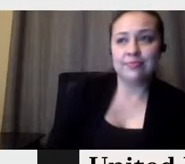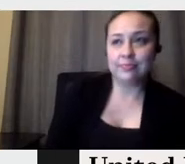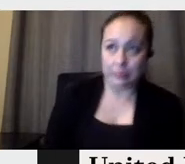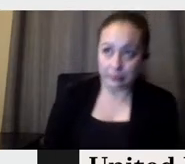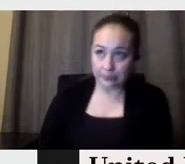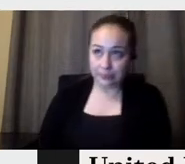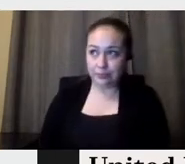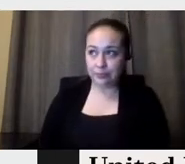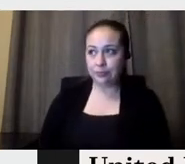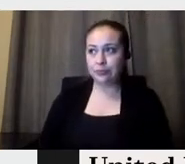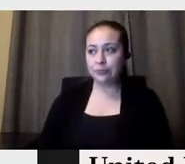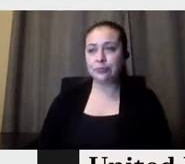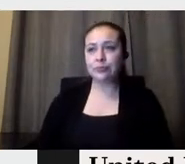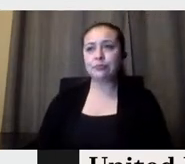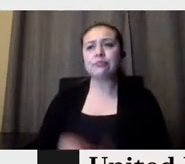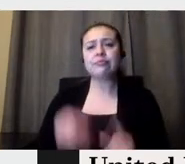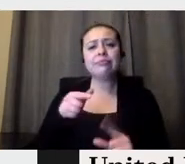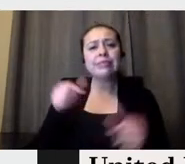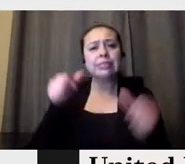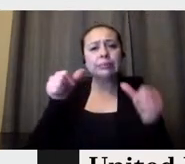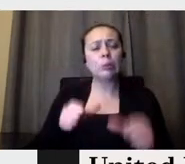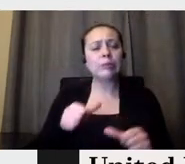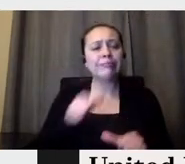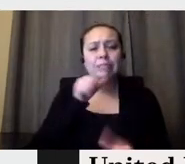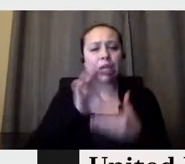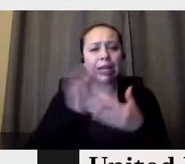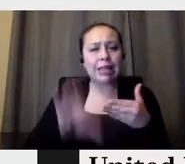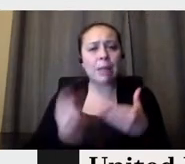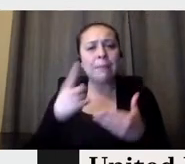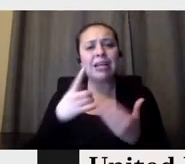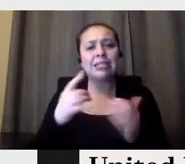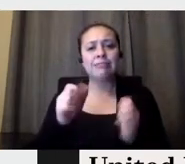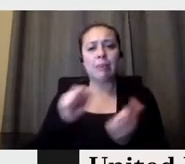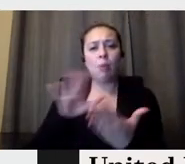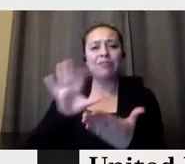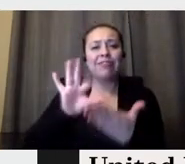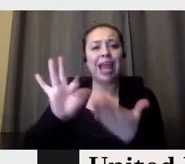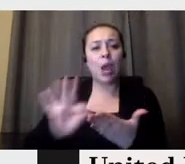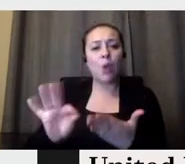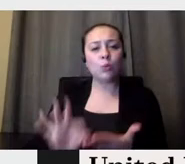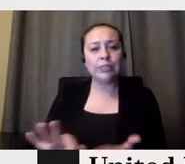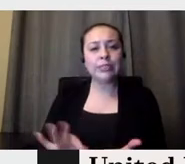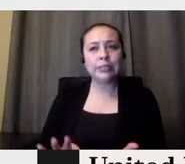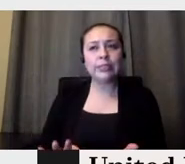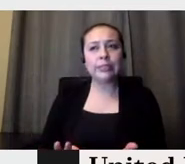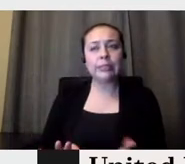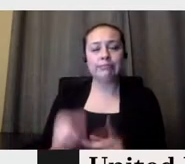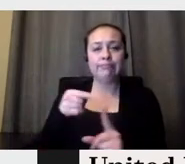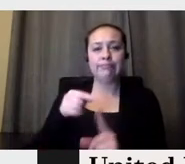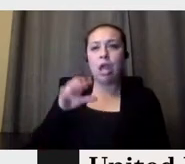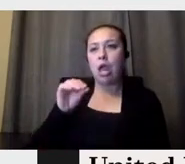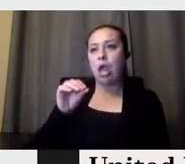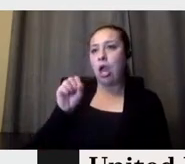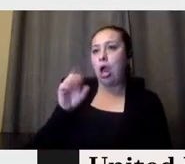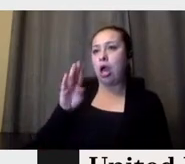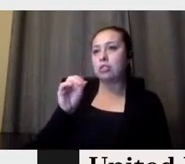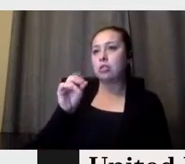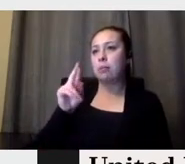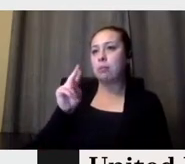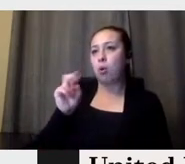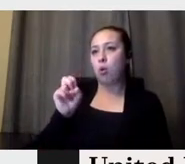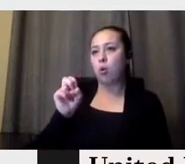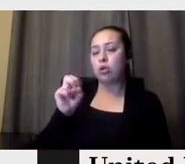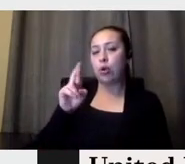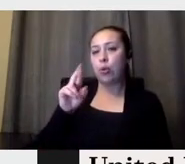This is not a calendar, but it's a way of, of, of, counting. And this was made by the, the Osborne Ross studio in the United